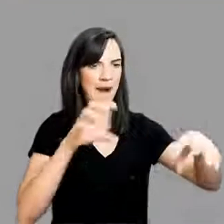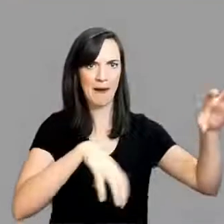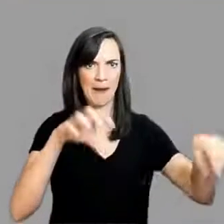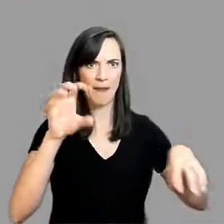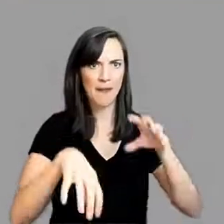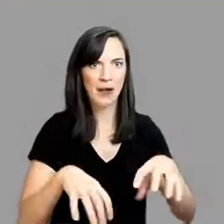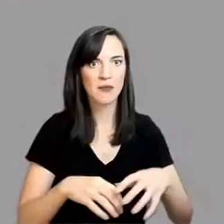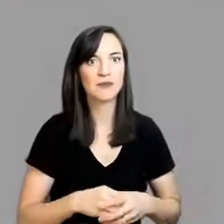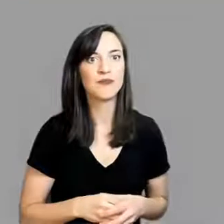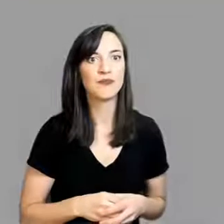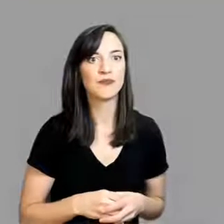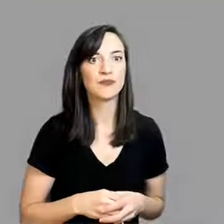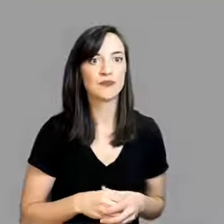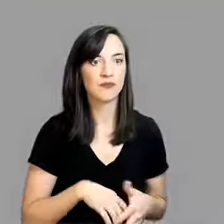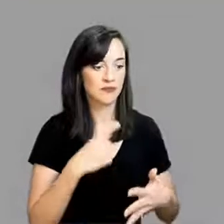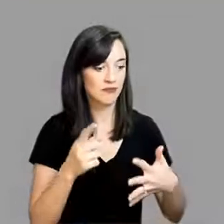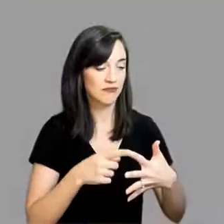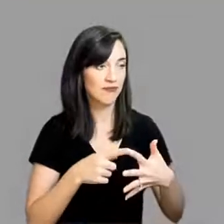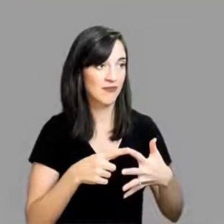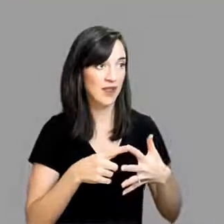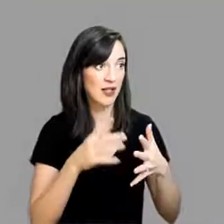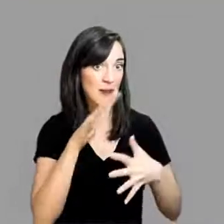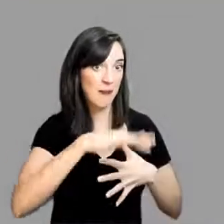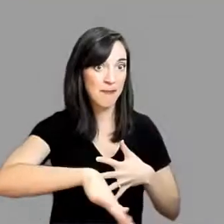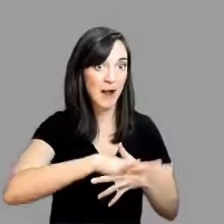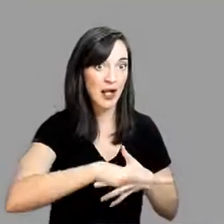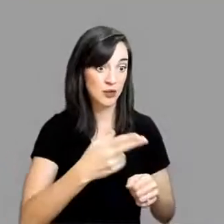How well do I use the available space that I have?